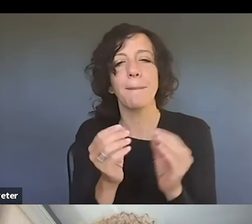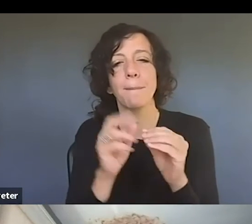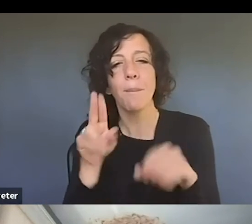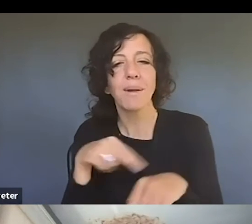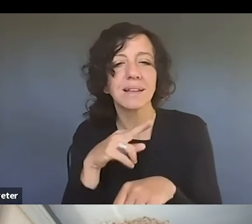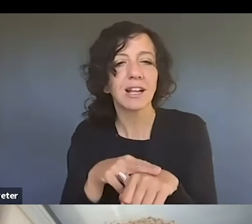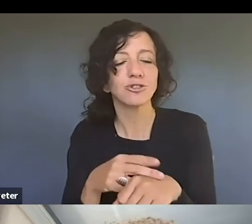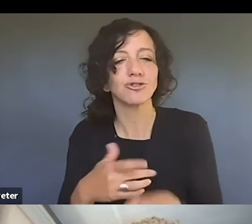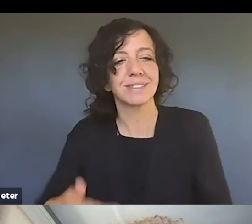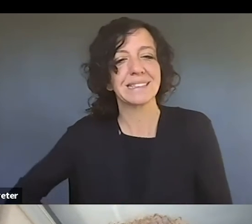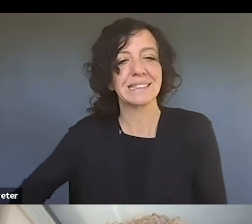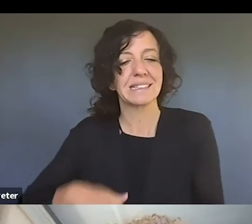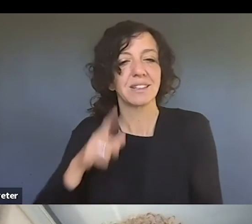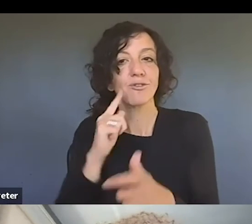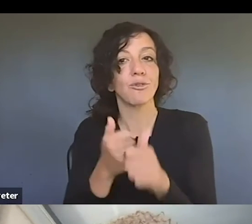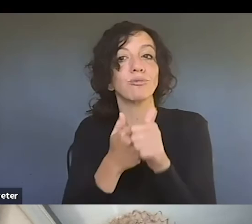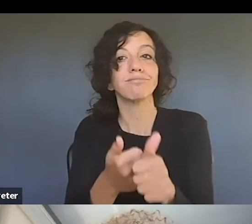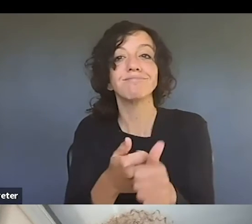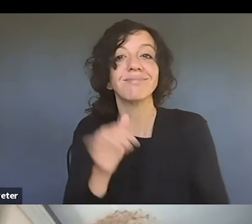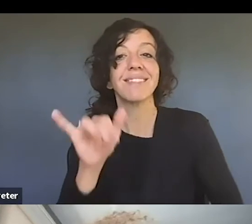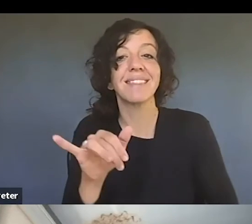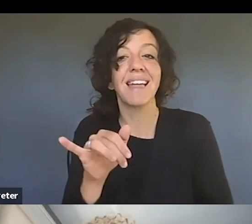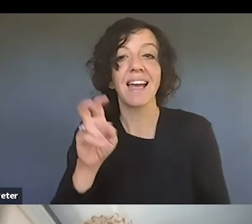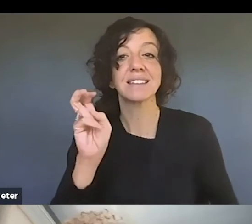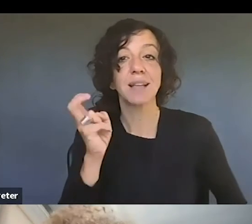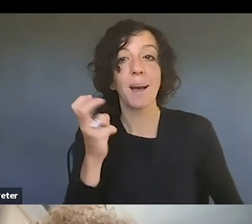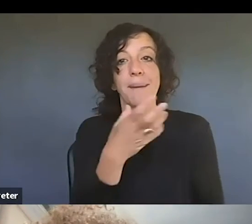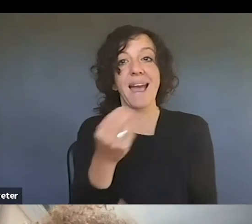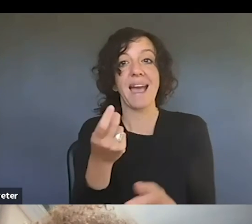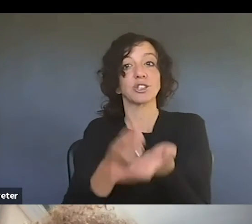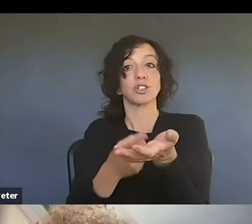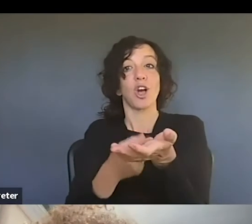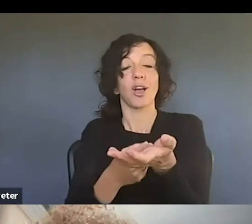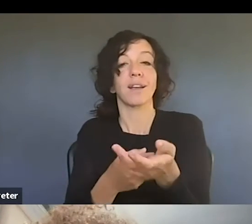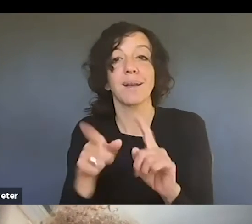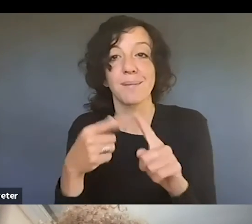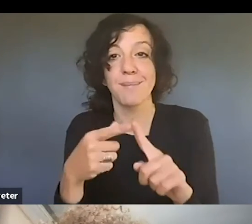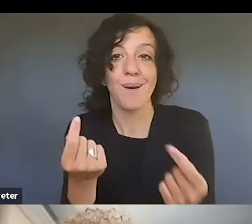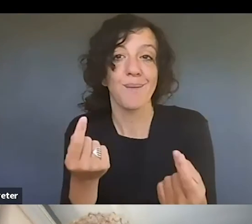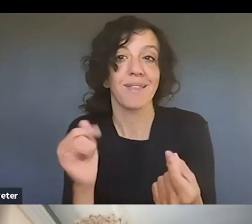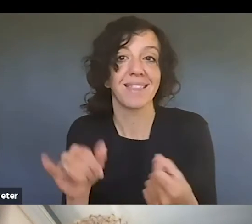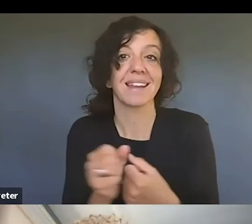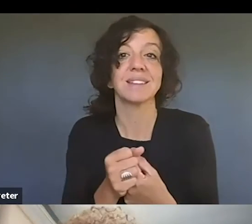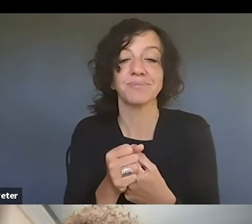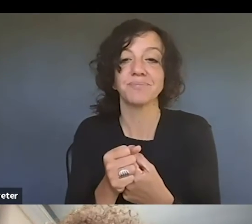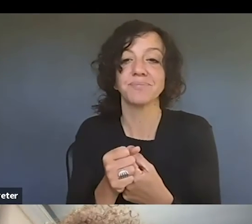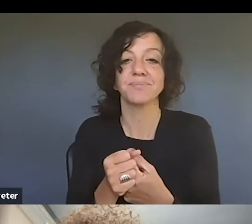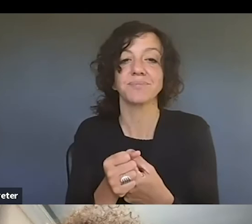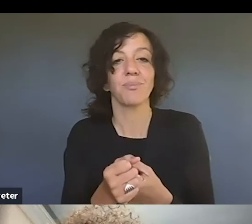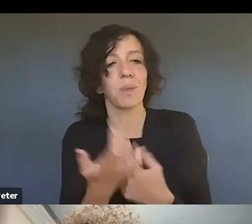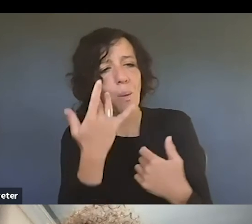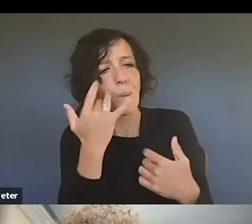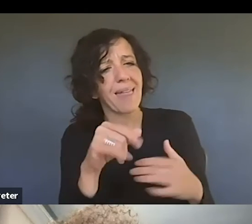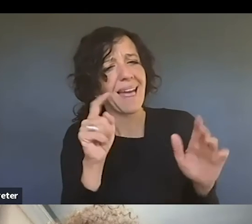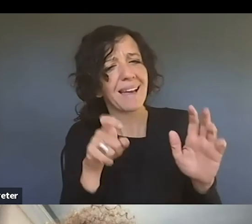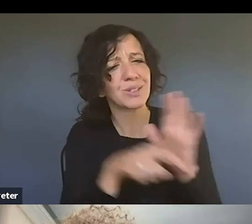um, instinct to then start thinking. I mean, and it doesn't have to be a vibe kill, right? Why isn't the conversation, Hey, let's talk